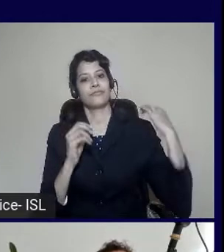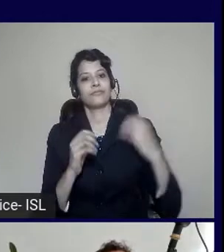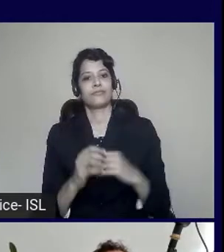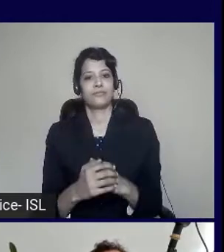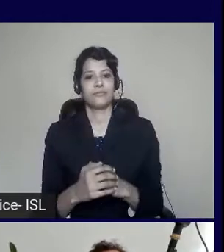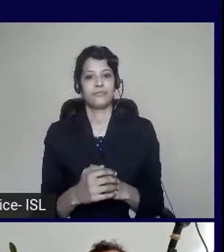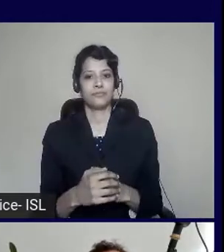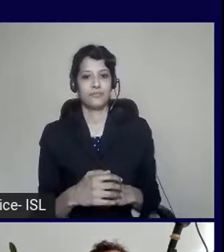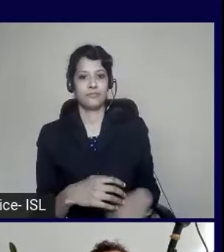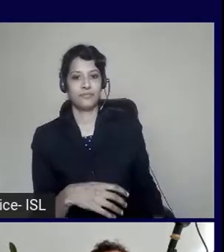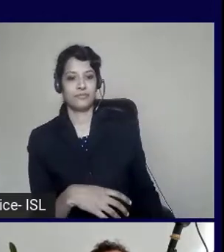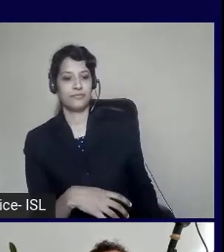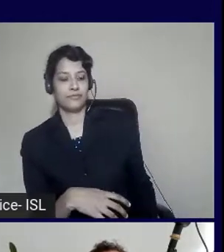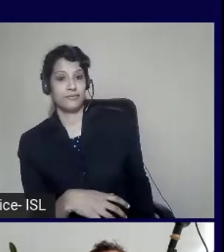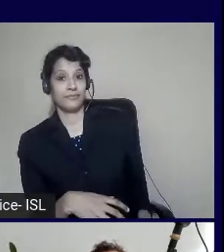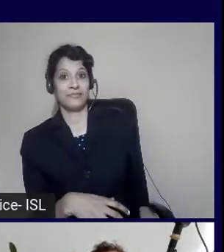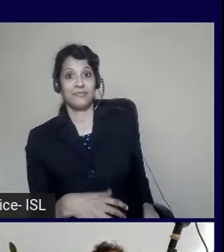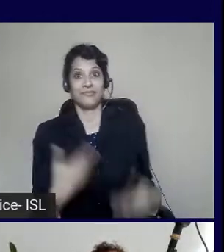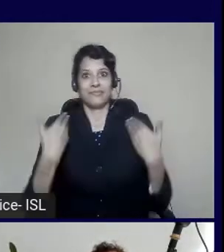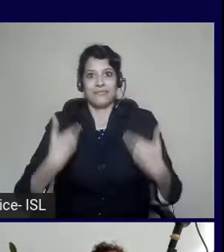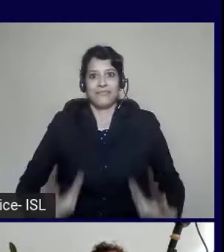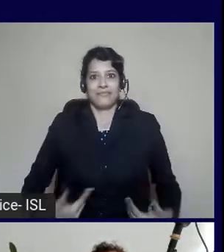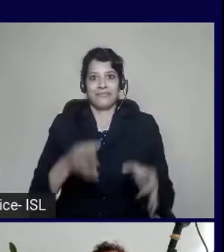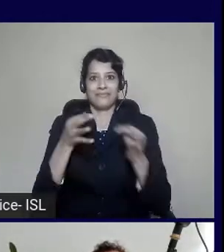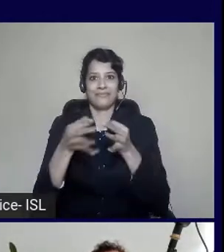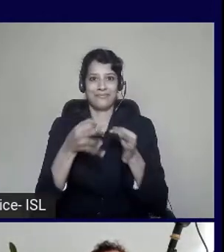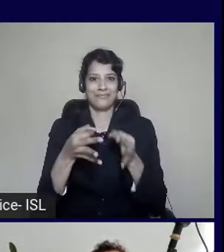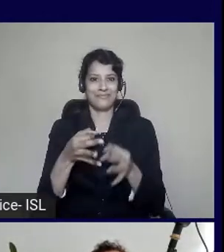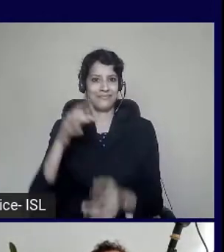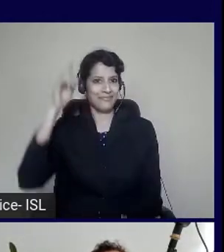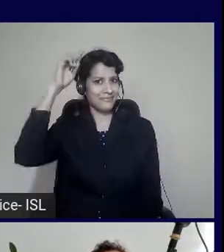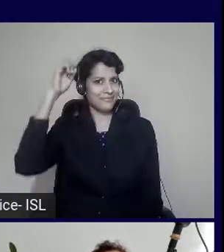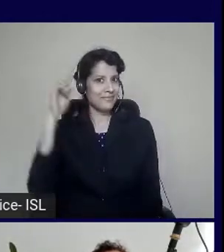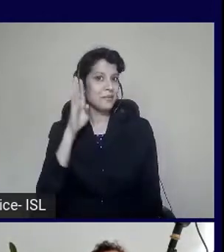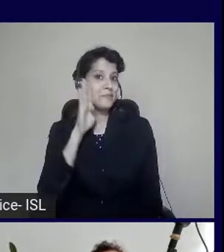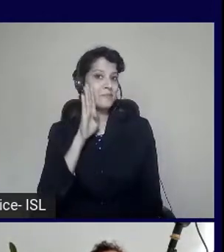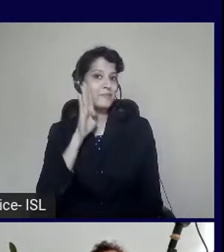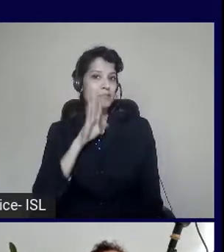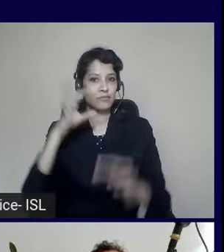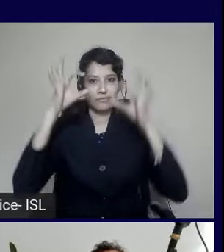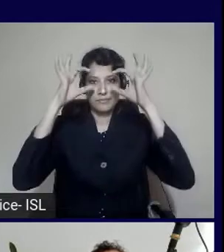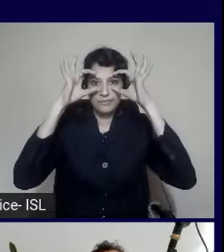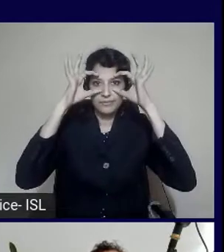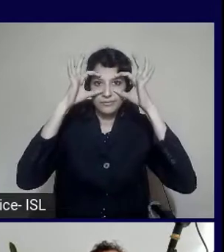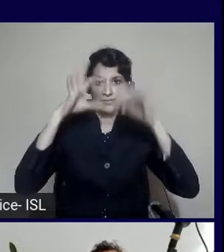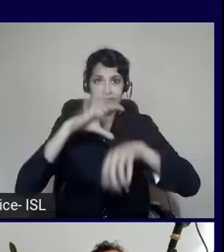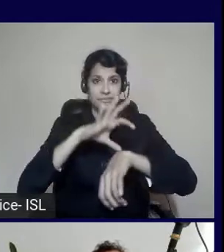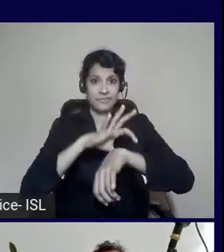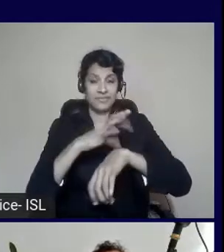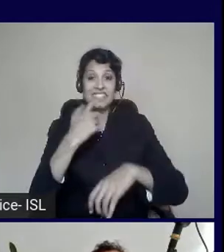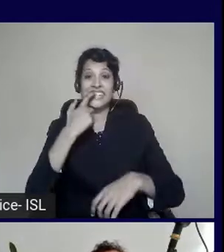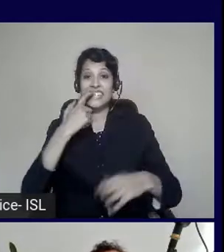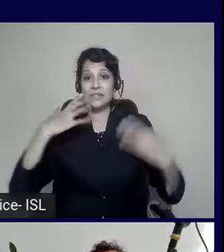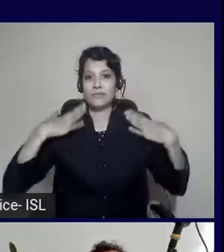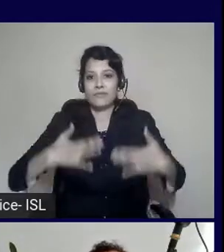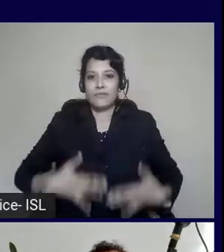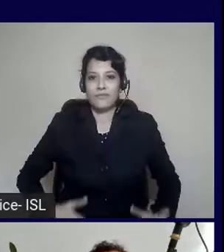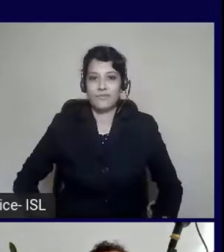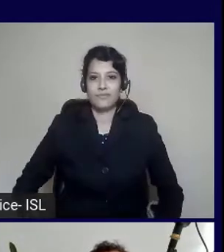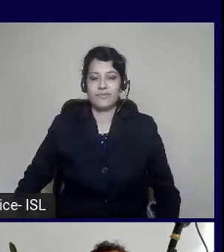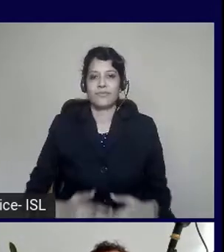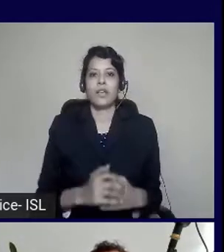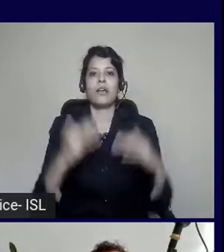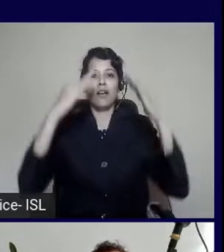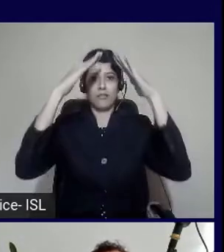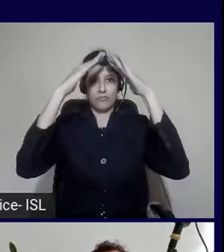So a little bit about me. So I've got brown hair, I've got glasses, I'm wearing a white shirt, and I'm speaking at my home